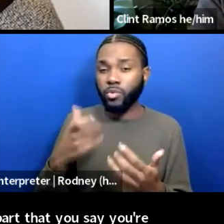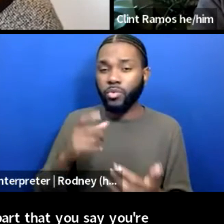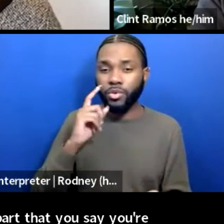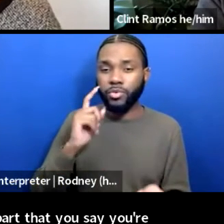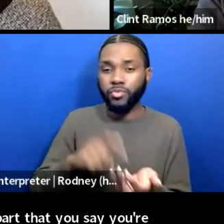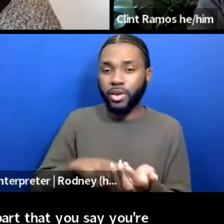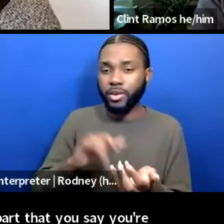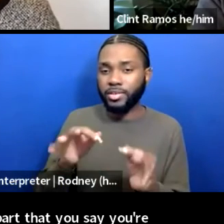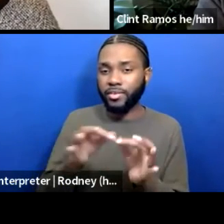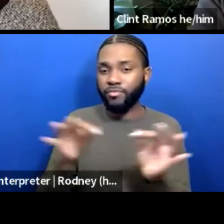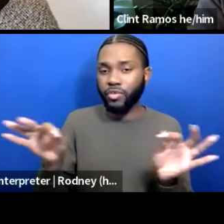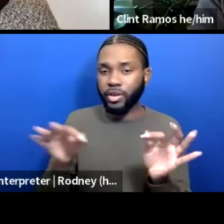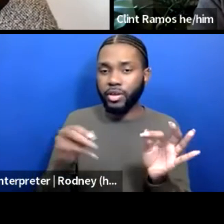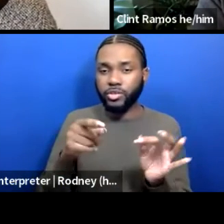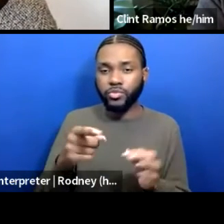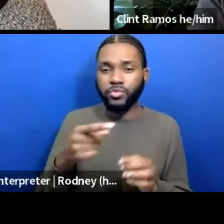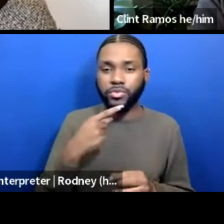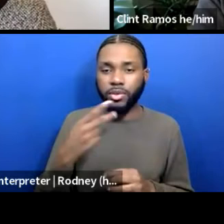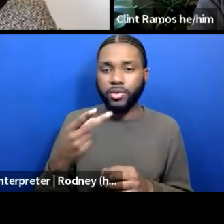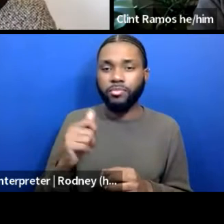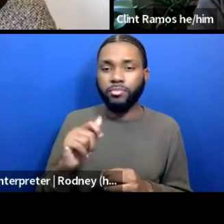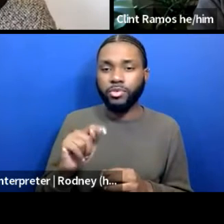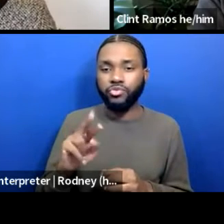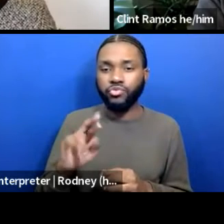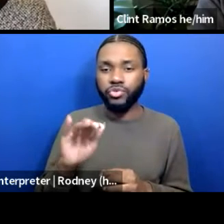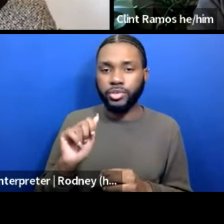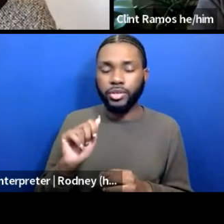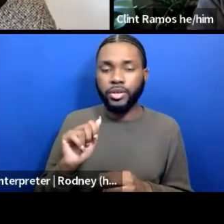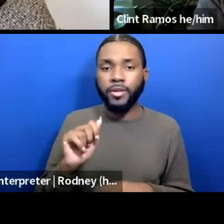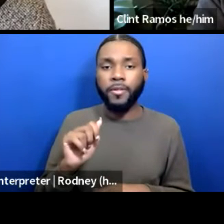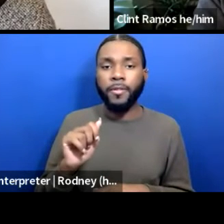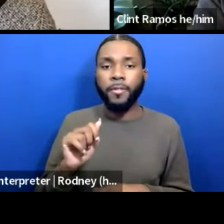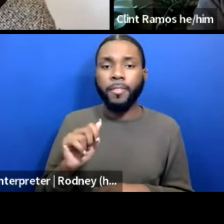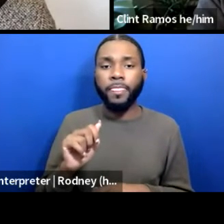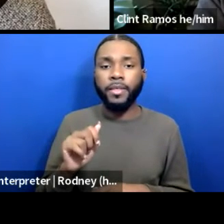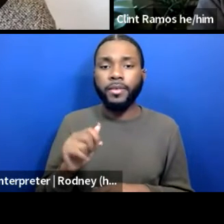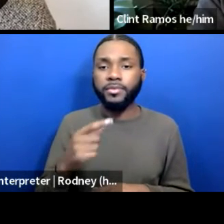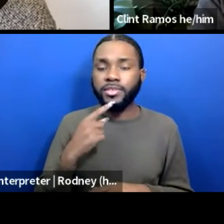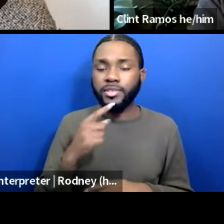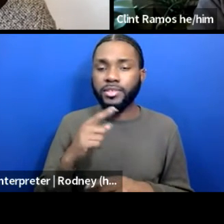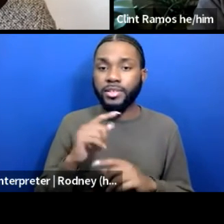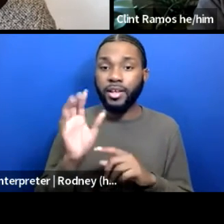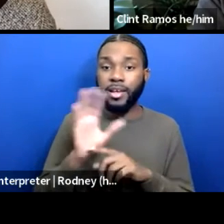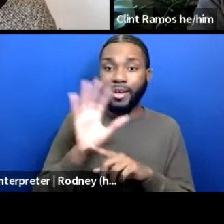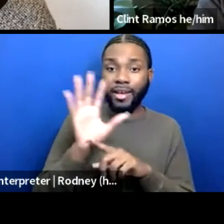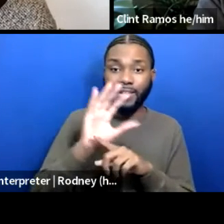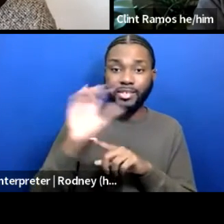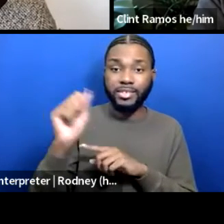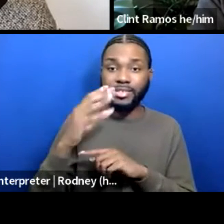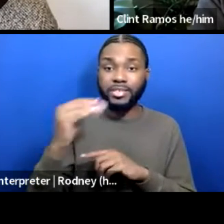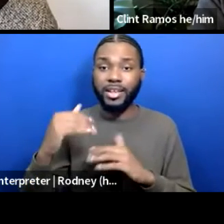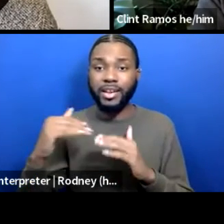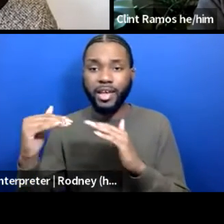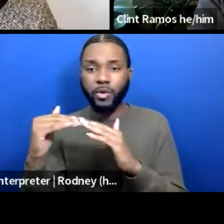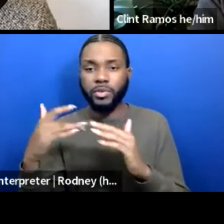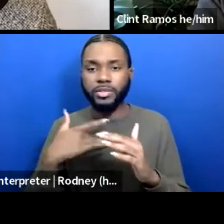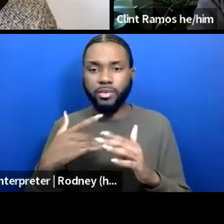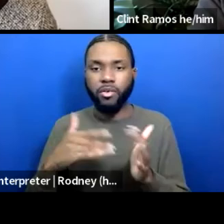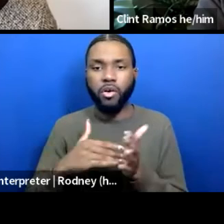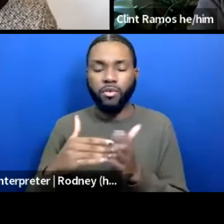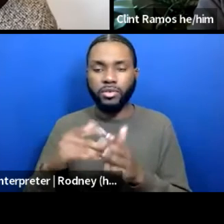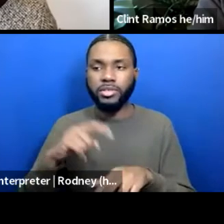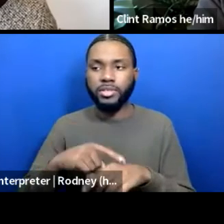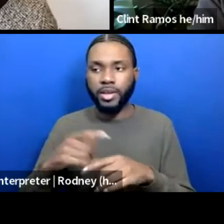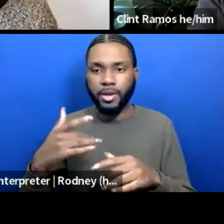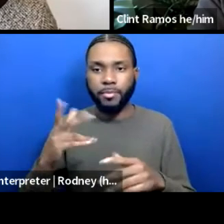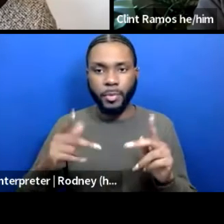that you shared, Patricia, that excellence and equity are often pitted against each other. That is